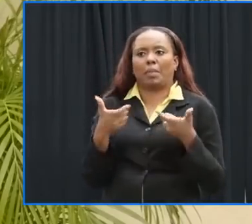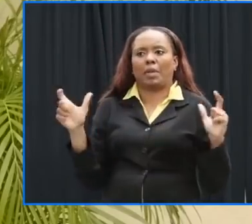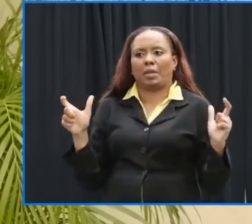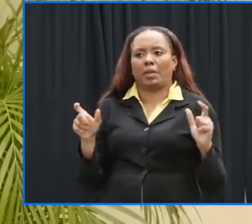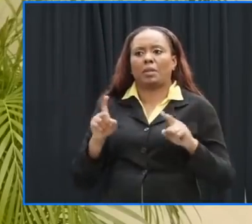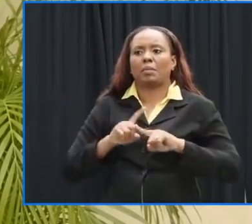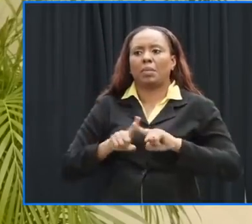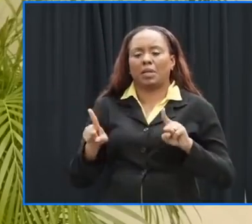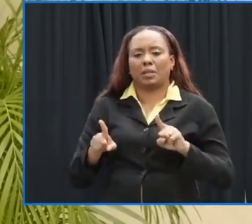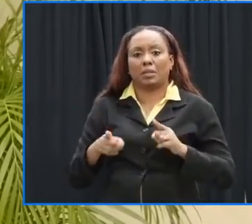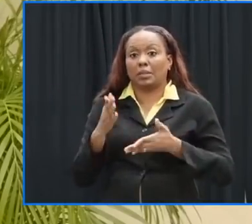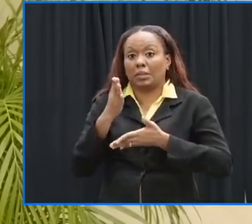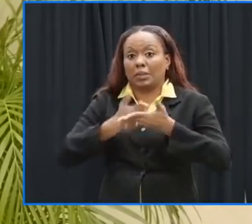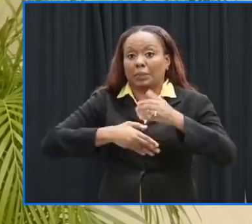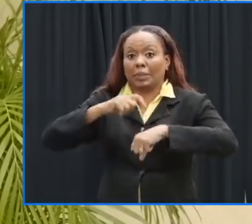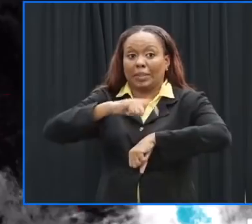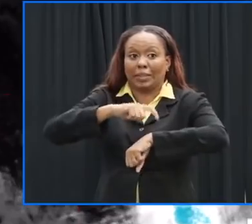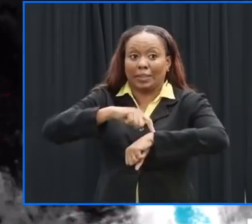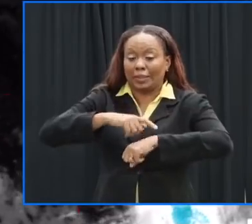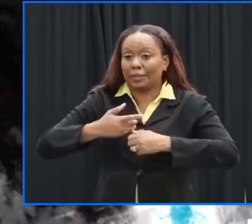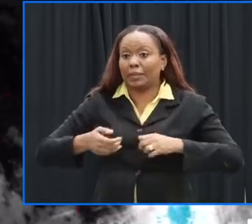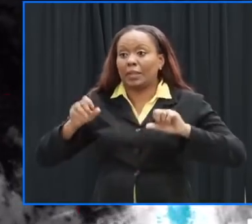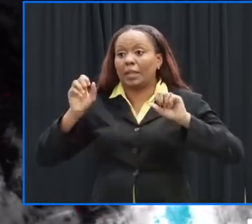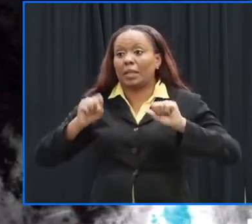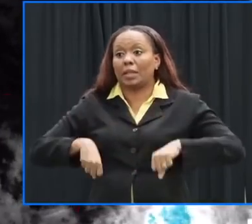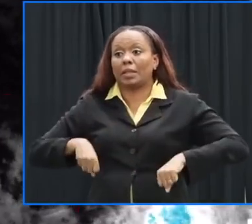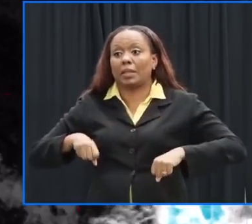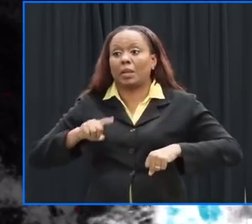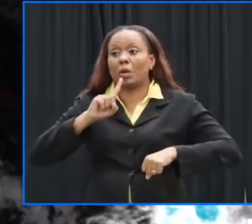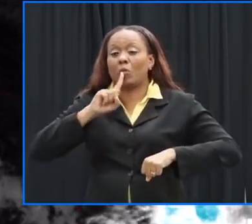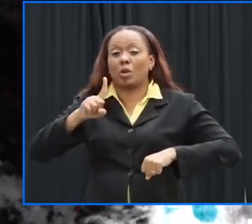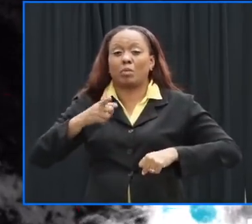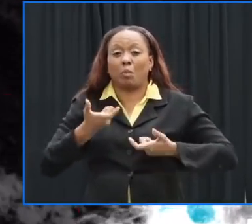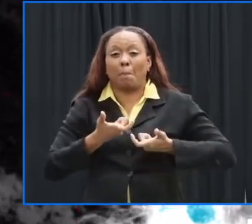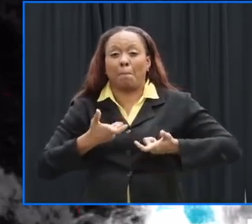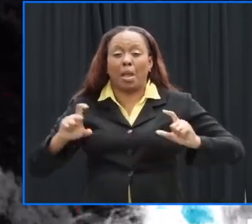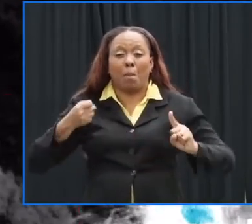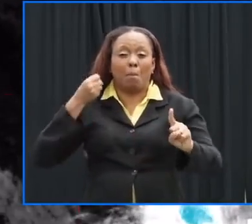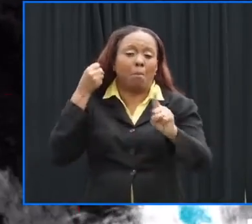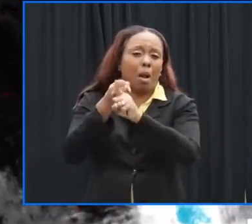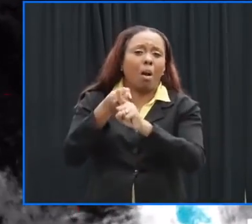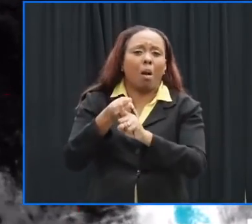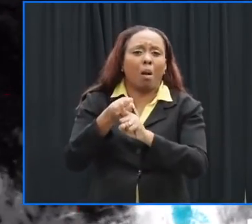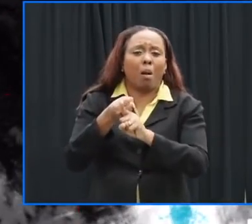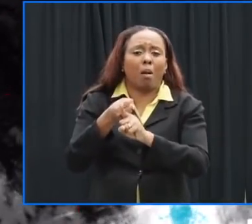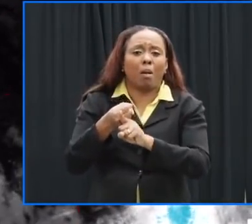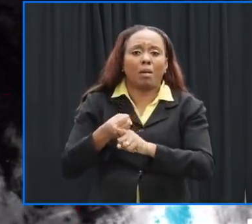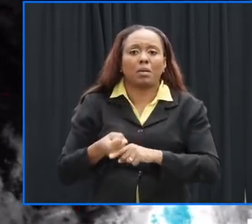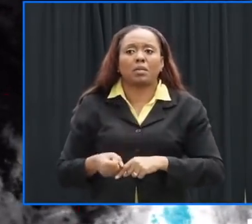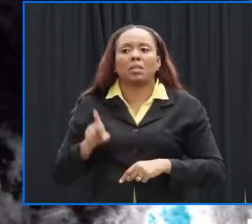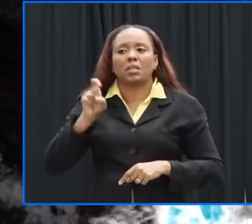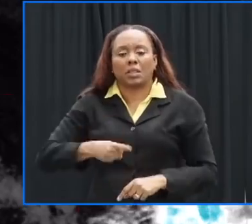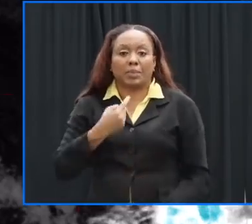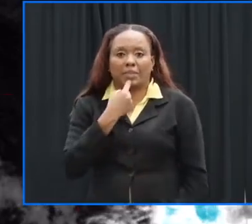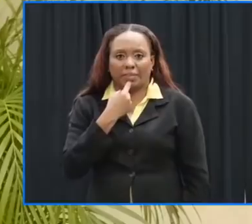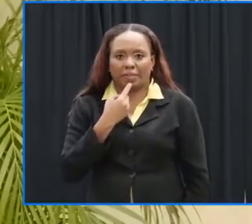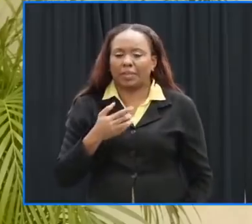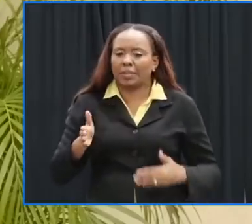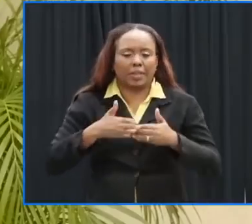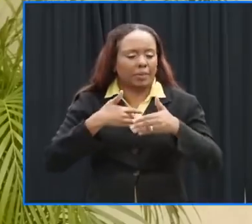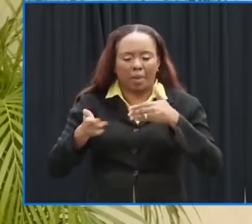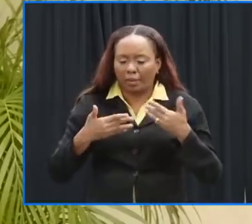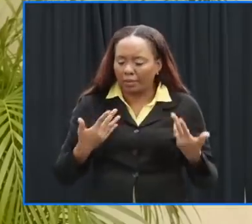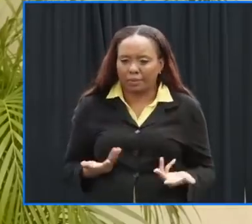i can assure you that there are times when these things come true they can just go boom right on top of you and so we should take it seriously